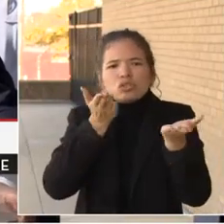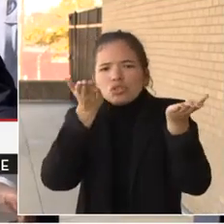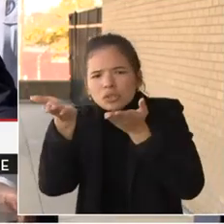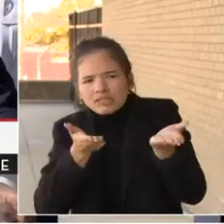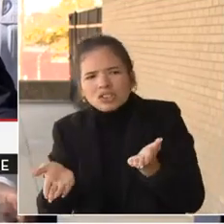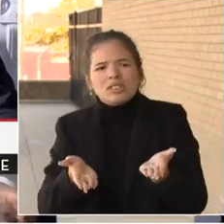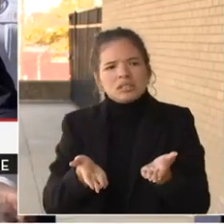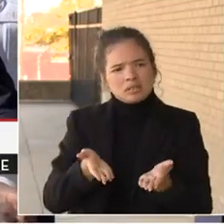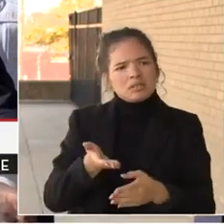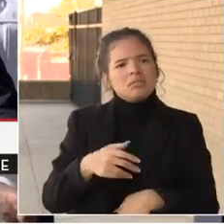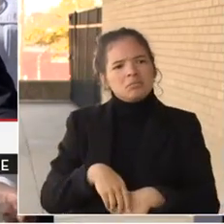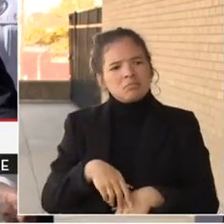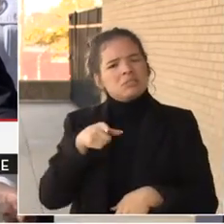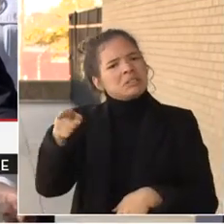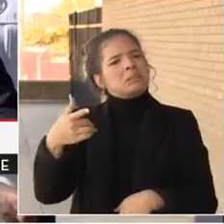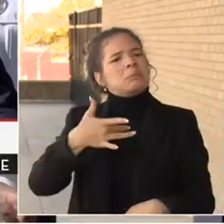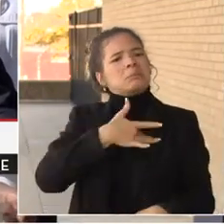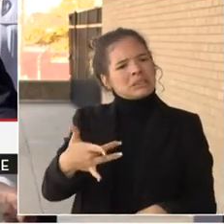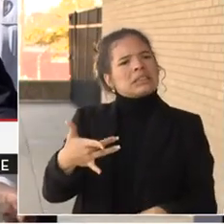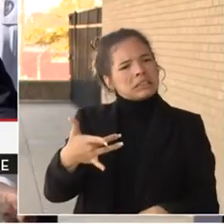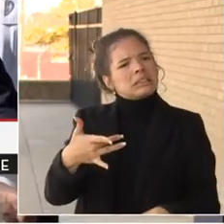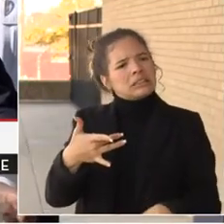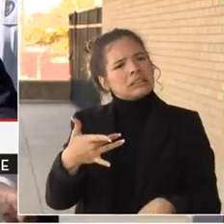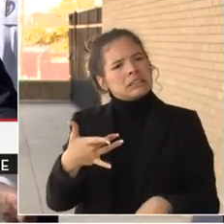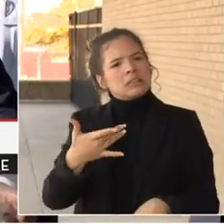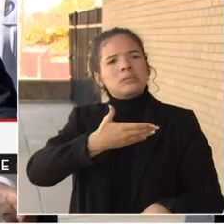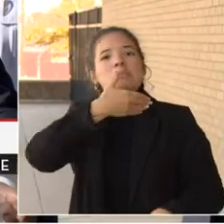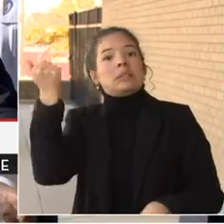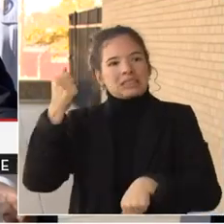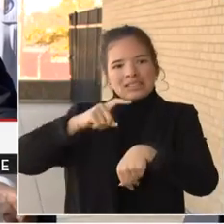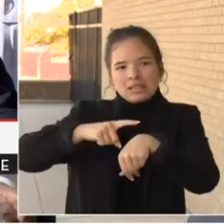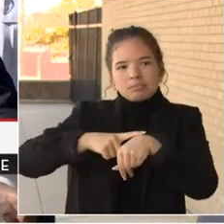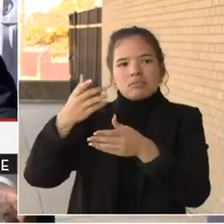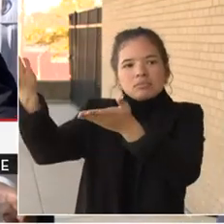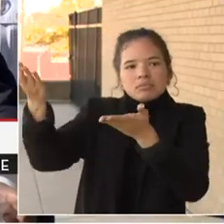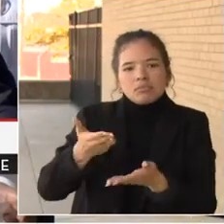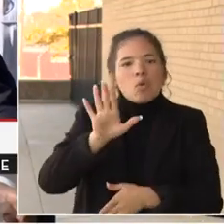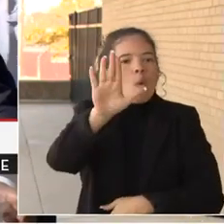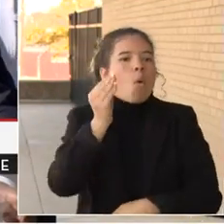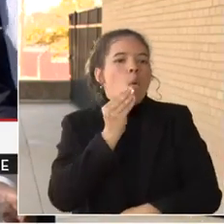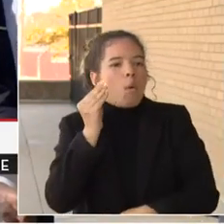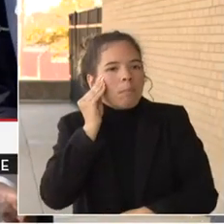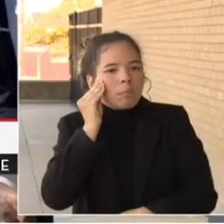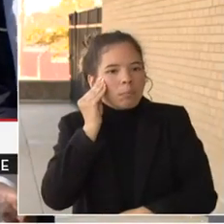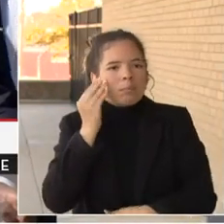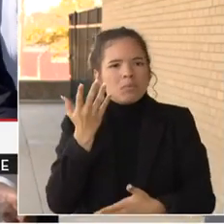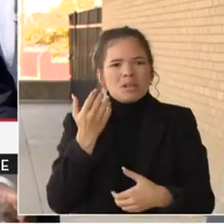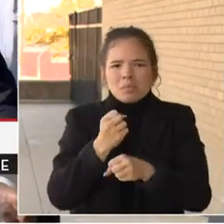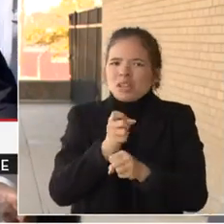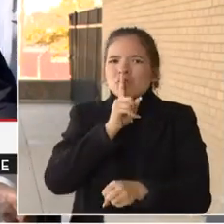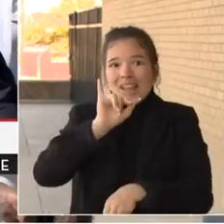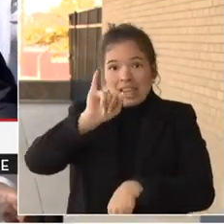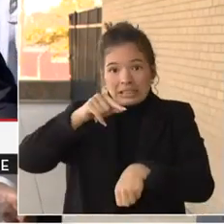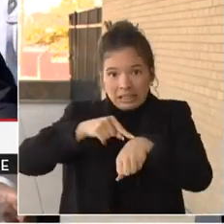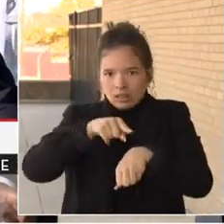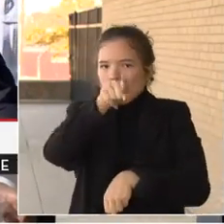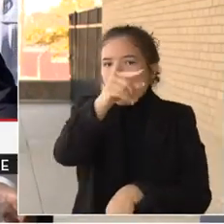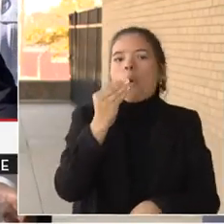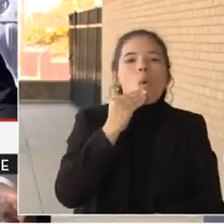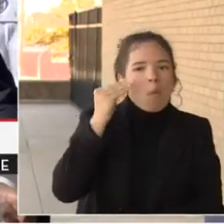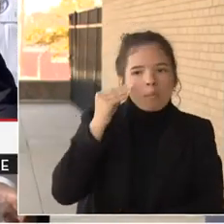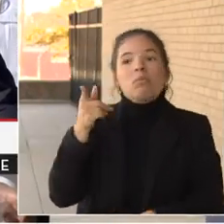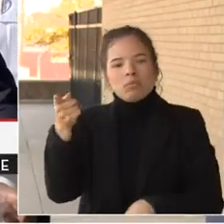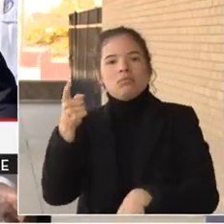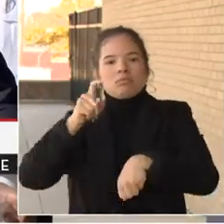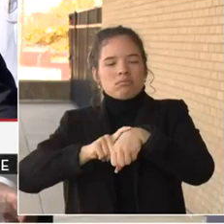about when best to have packages delivered to your home when you're there, locations in which they can deliver